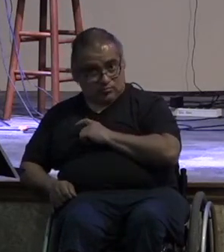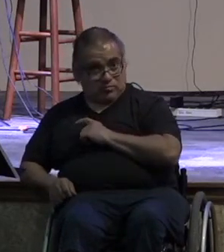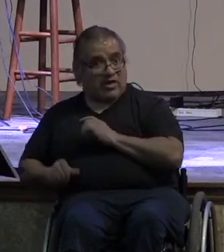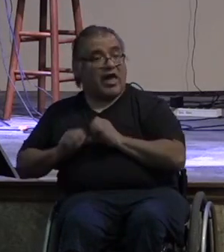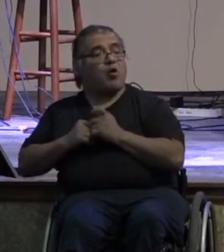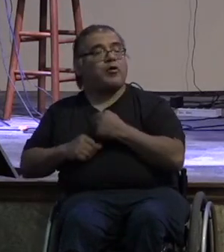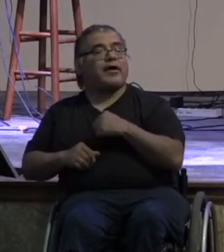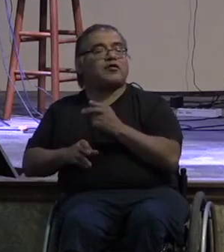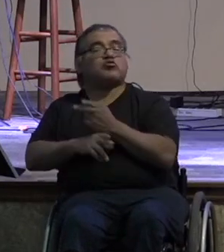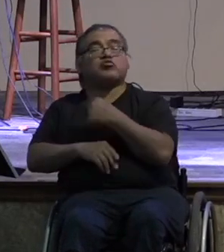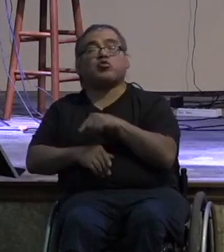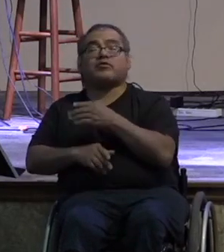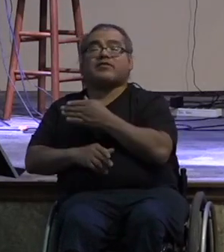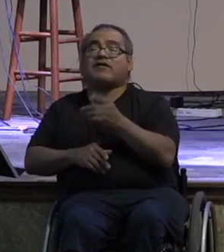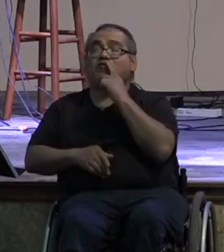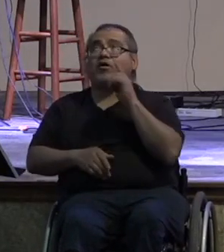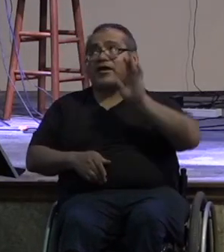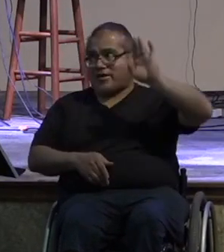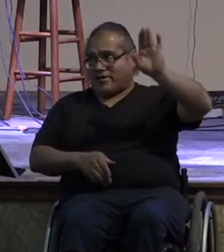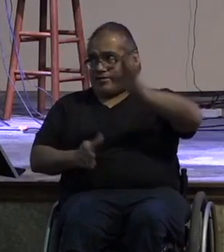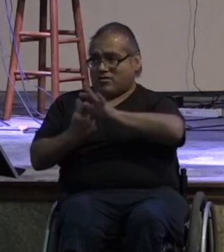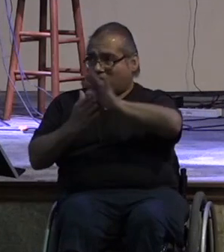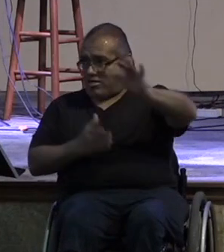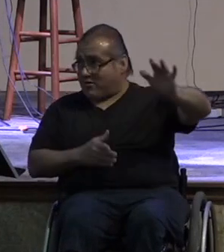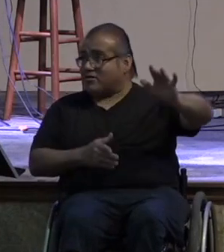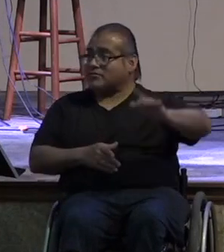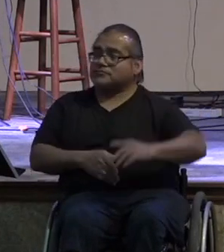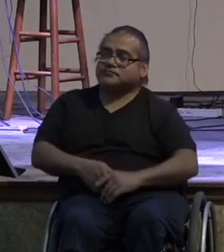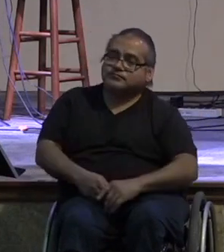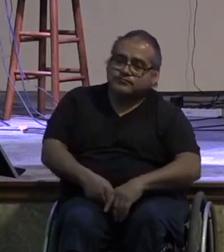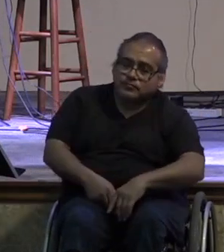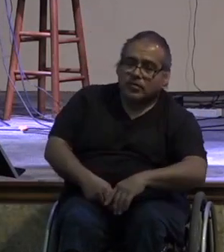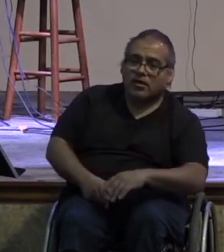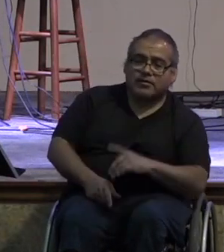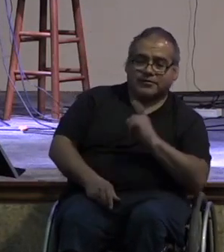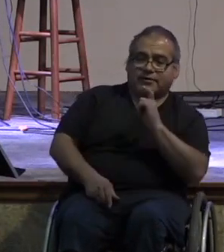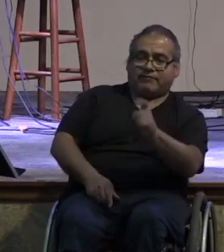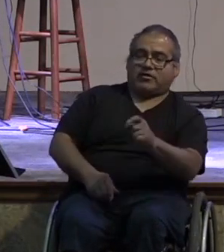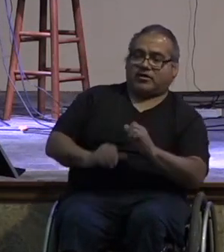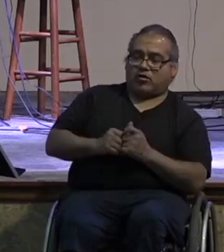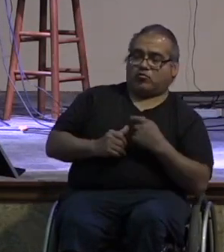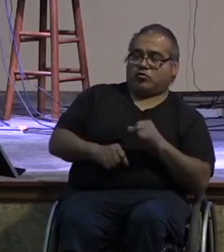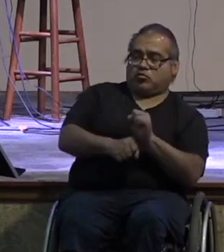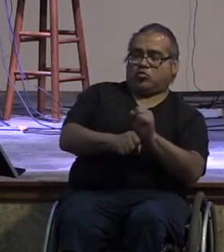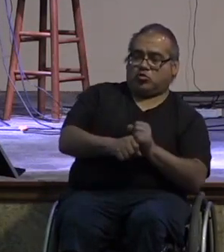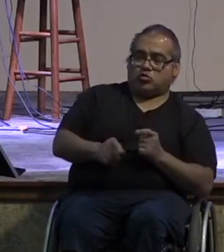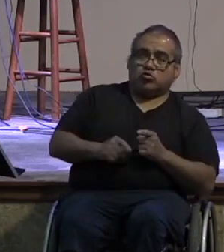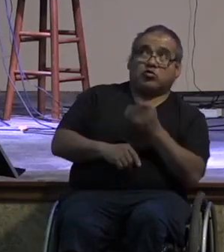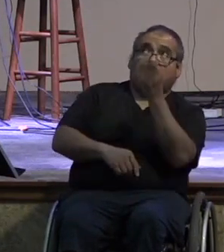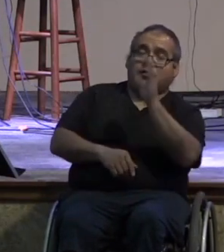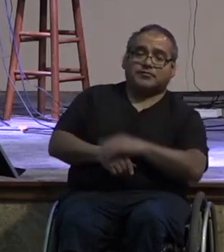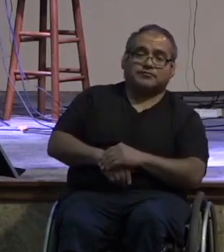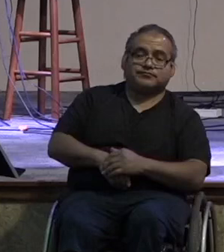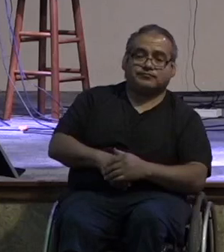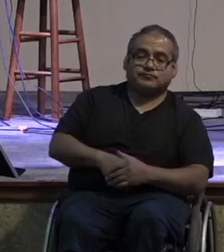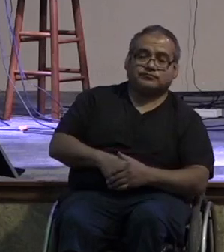we use it for him and then giving is a way to work with god he gives abundance to